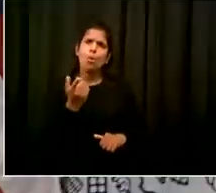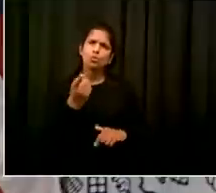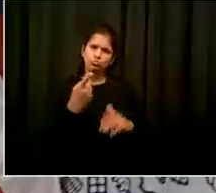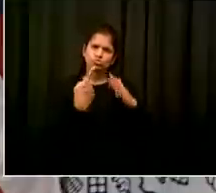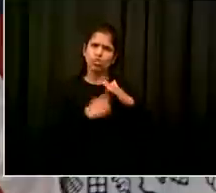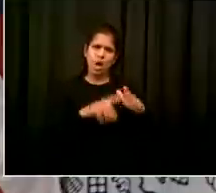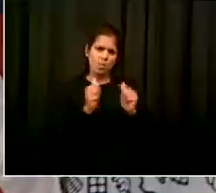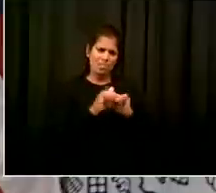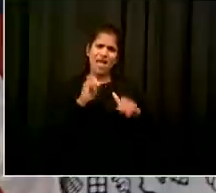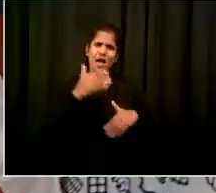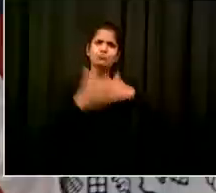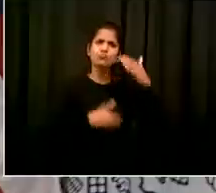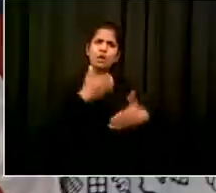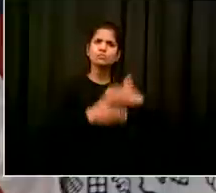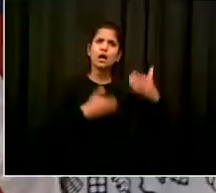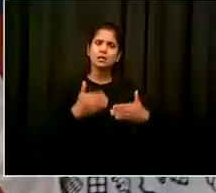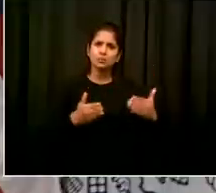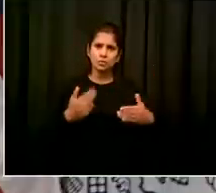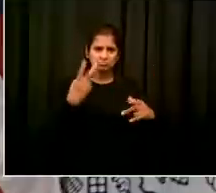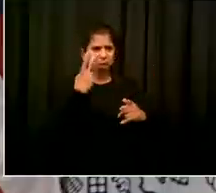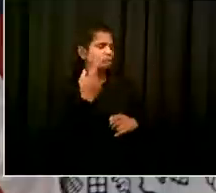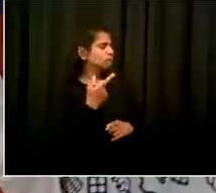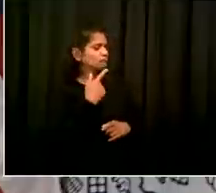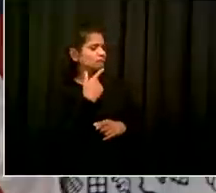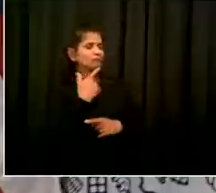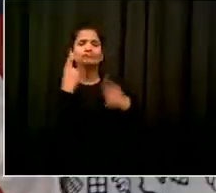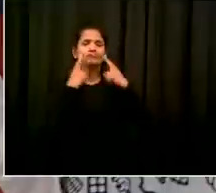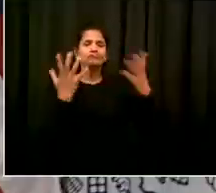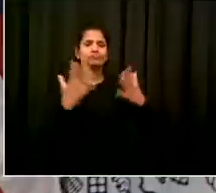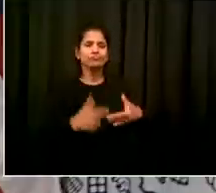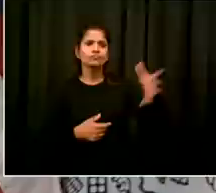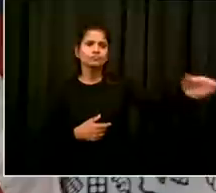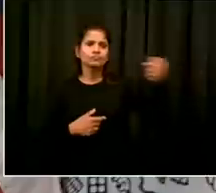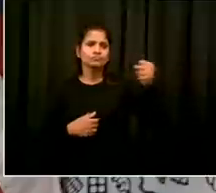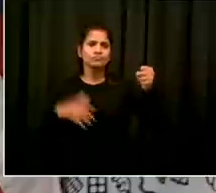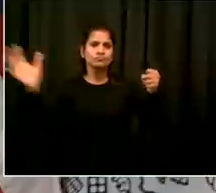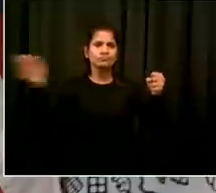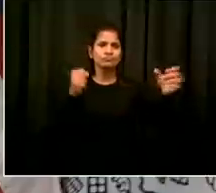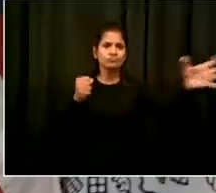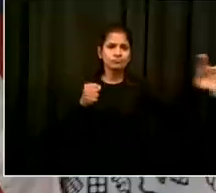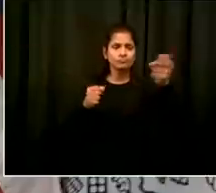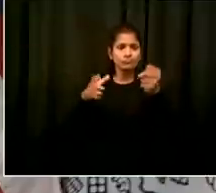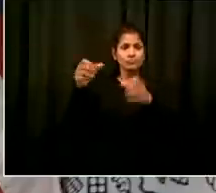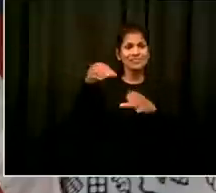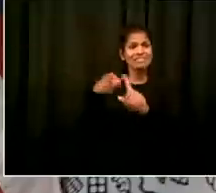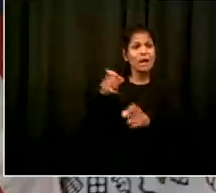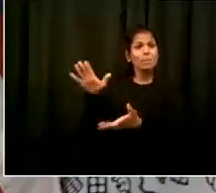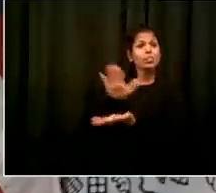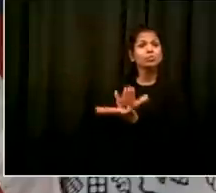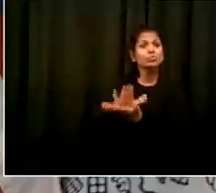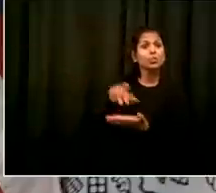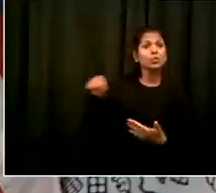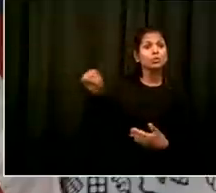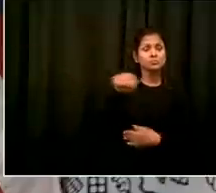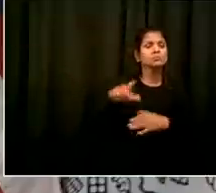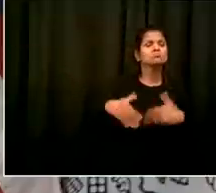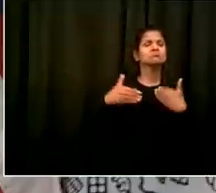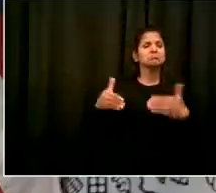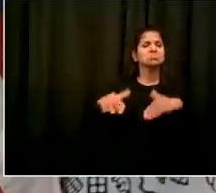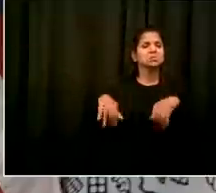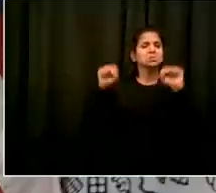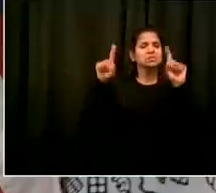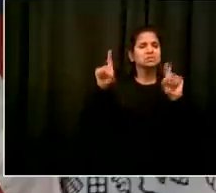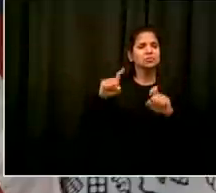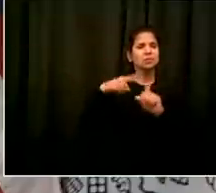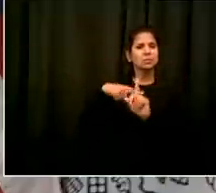he uh is not only a crucial figure in this effort but as you all know his better half is an